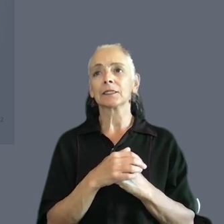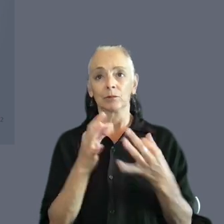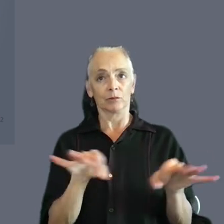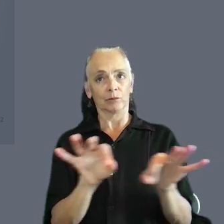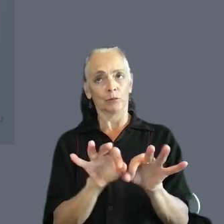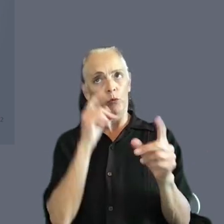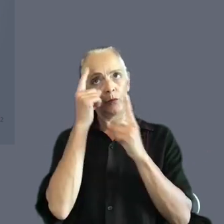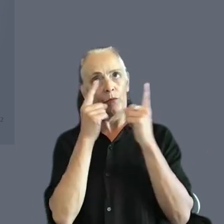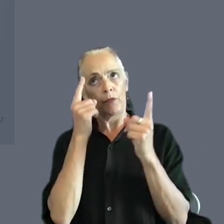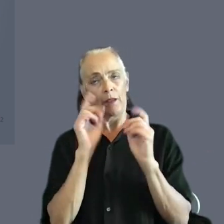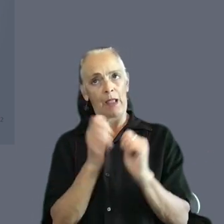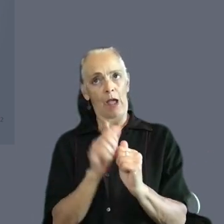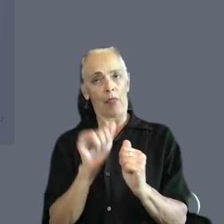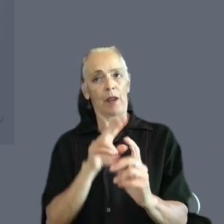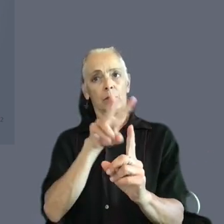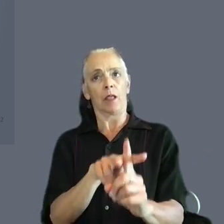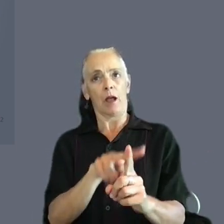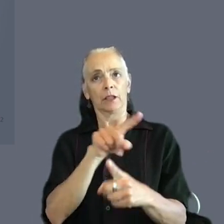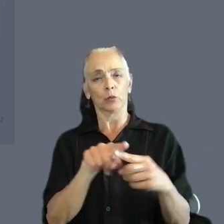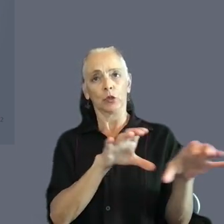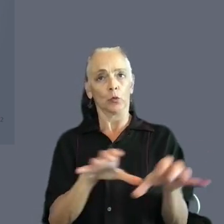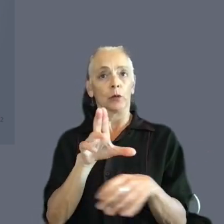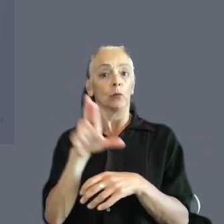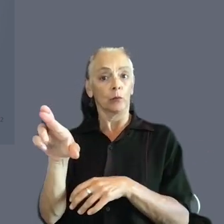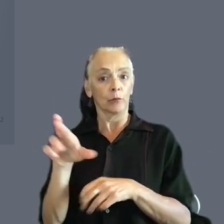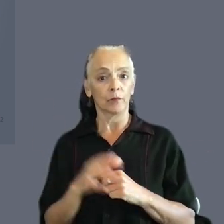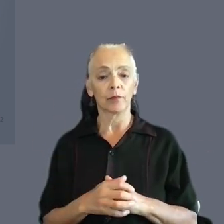important to think about how that applies when you're doing user research.